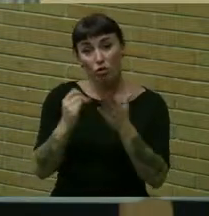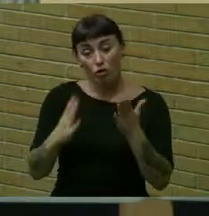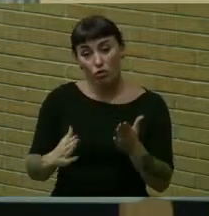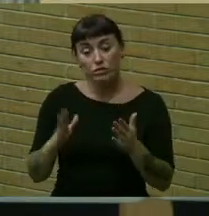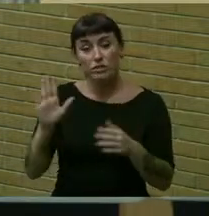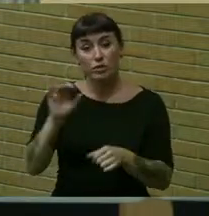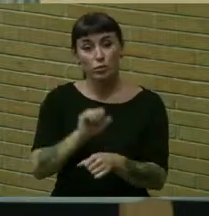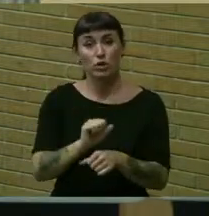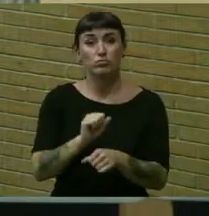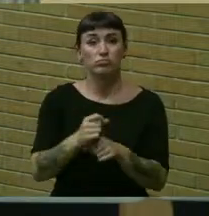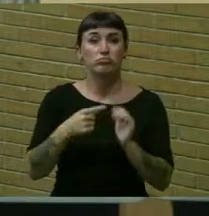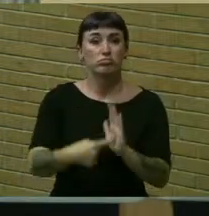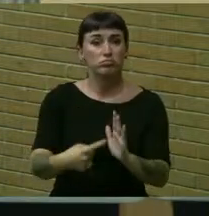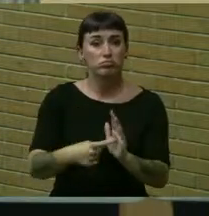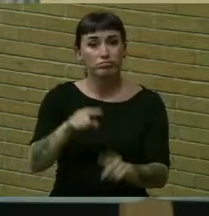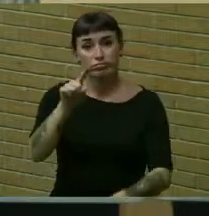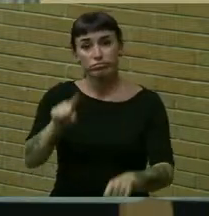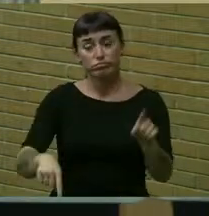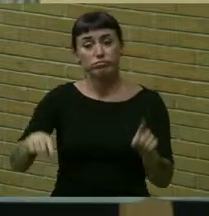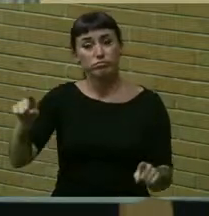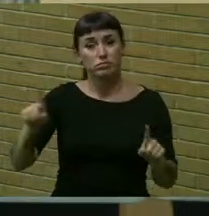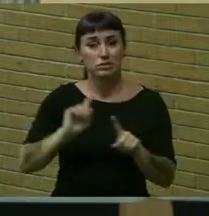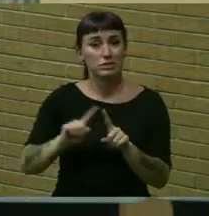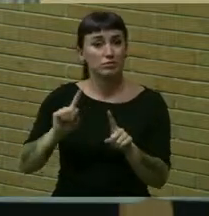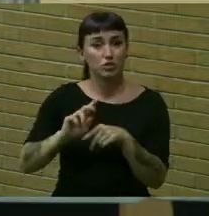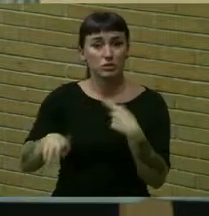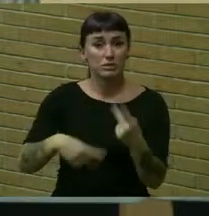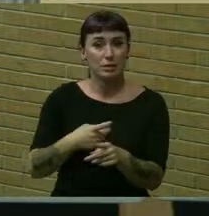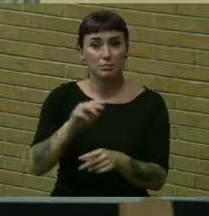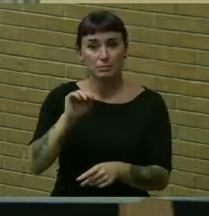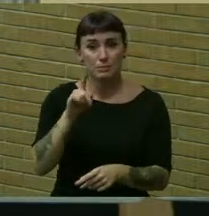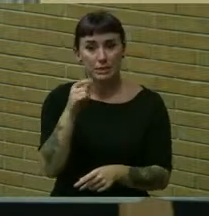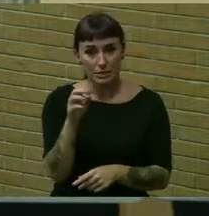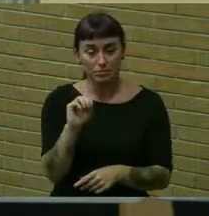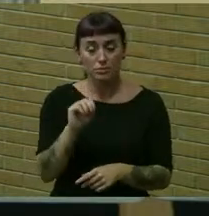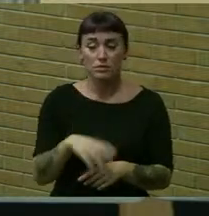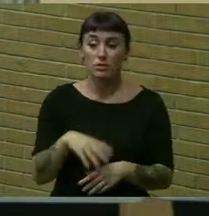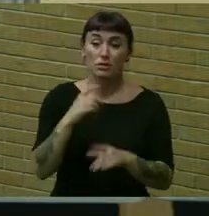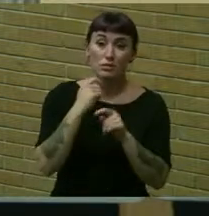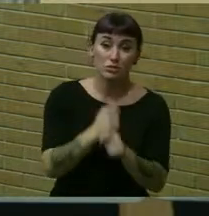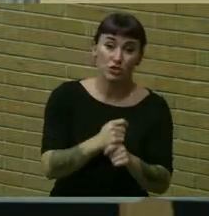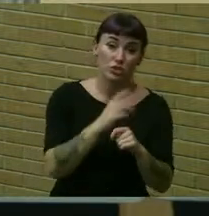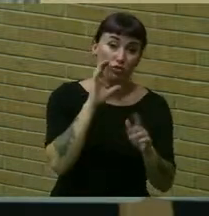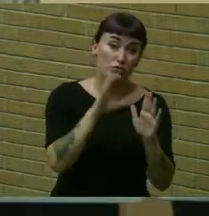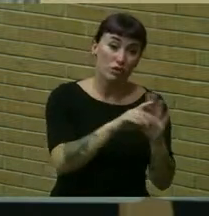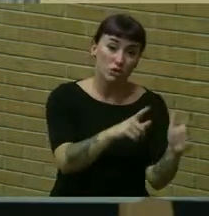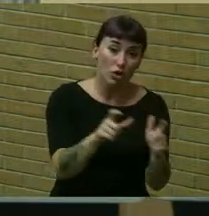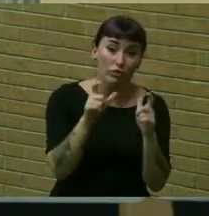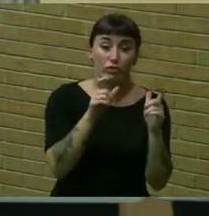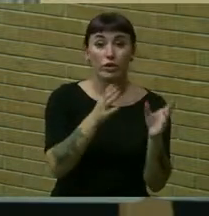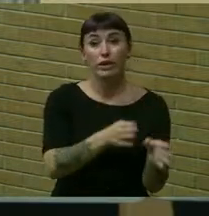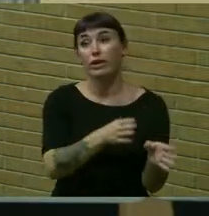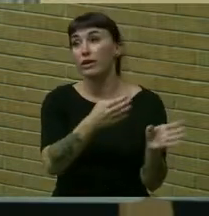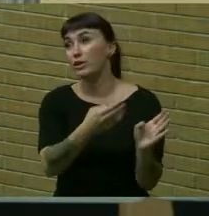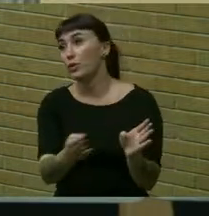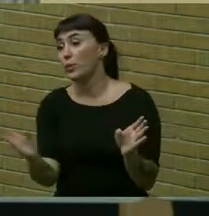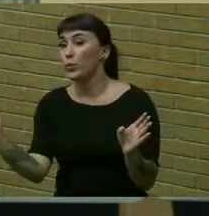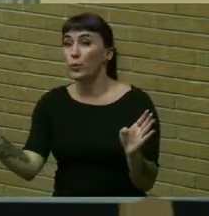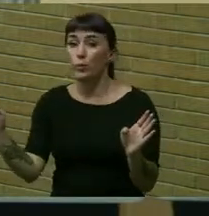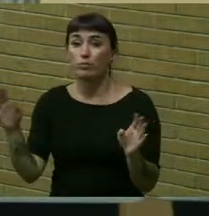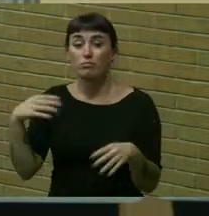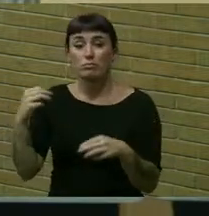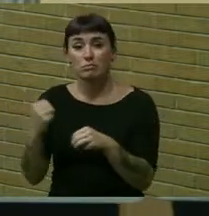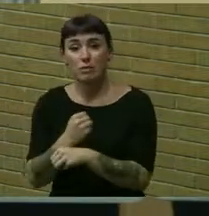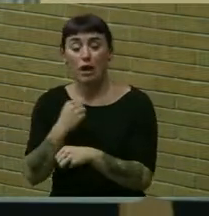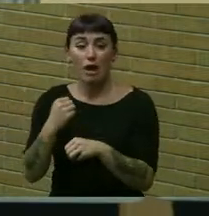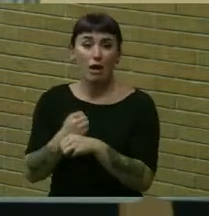were represented in various media from traditional photography to um